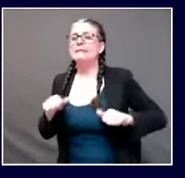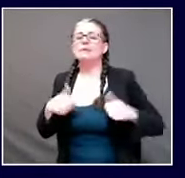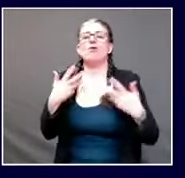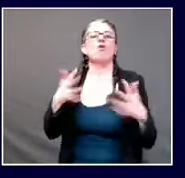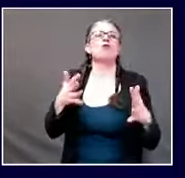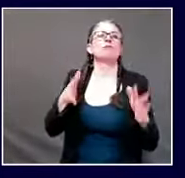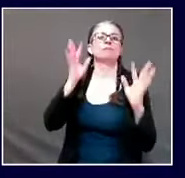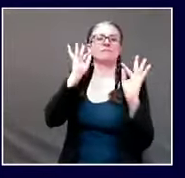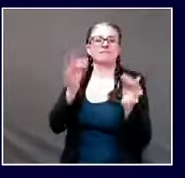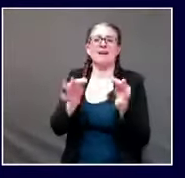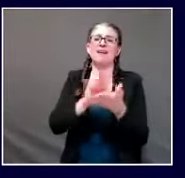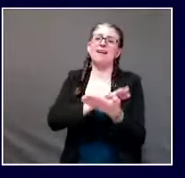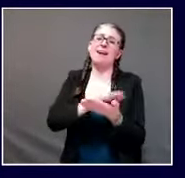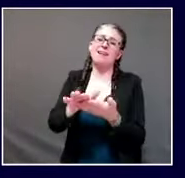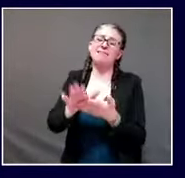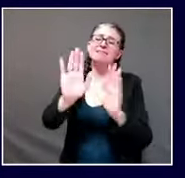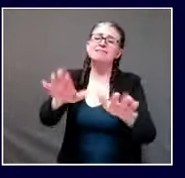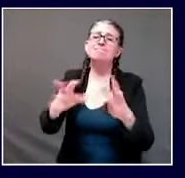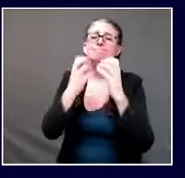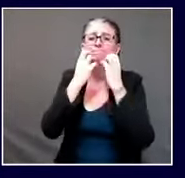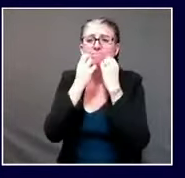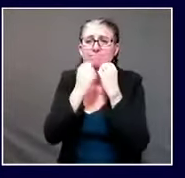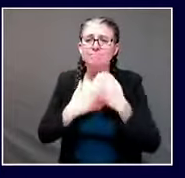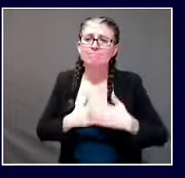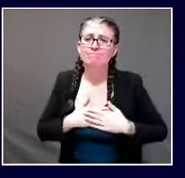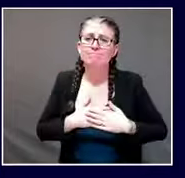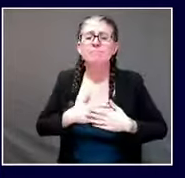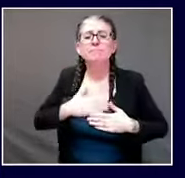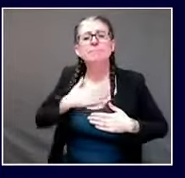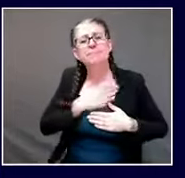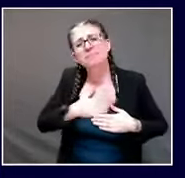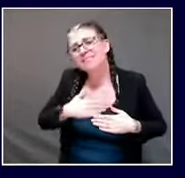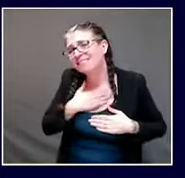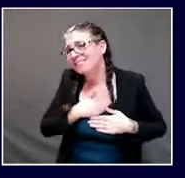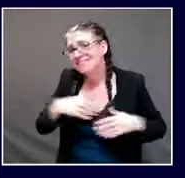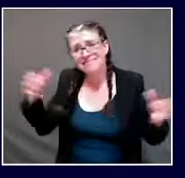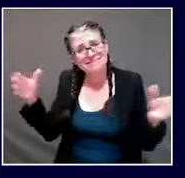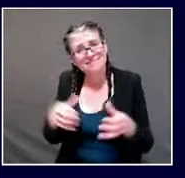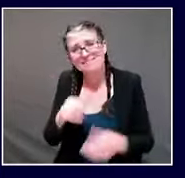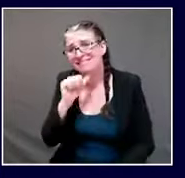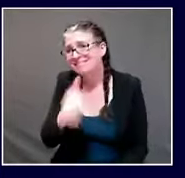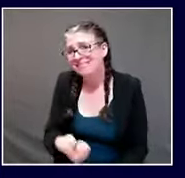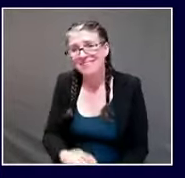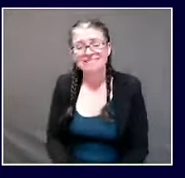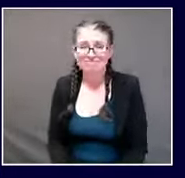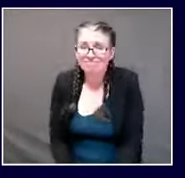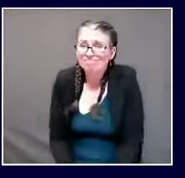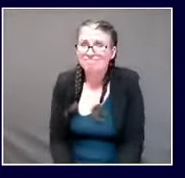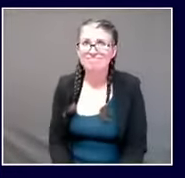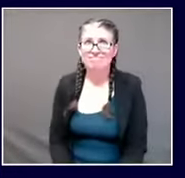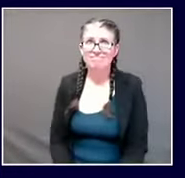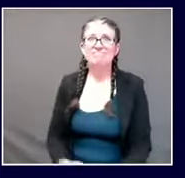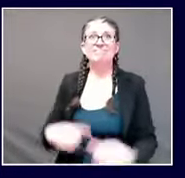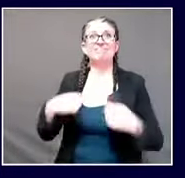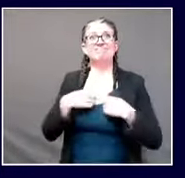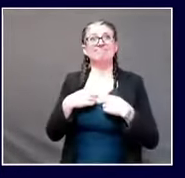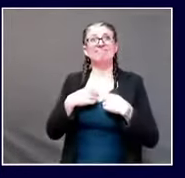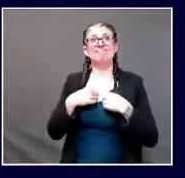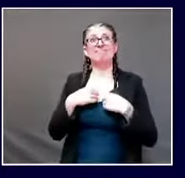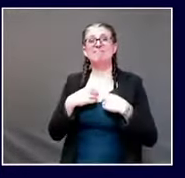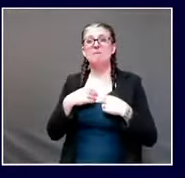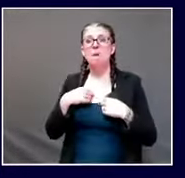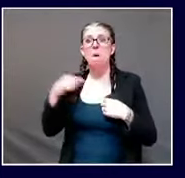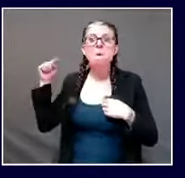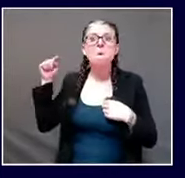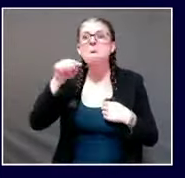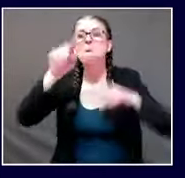discouraging those kinds of gatherings um but i'm not going to be peering in the window to see you see how many people from different households are in your dining